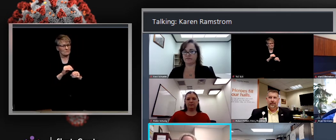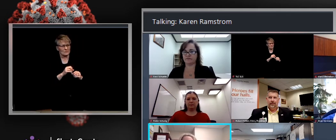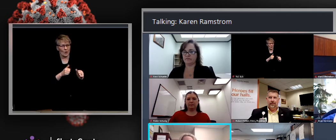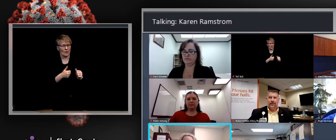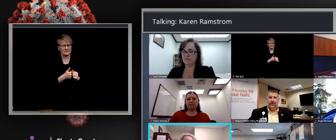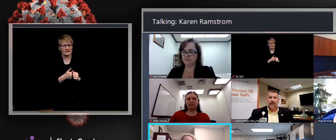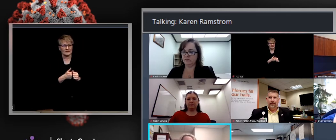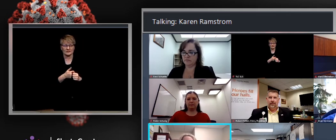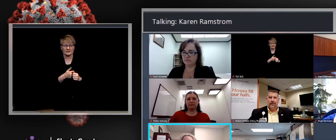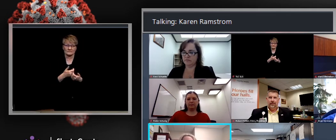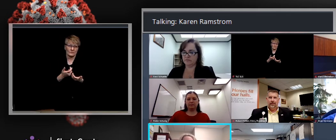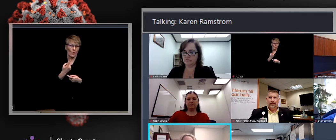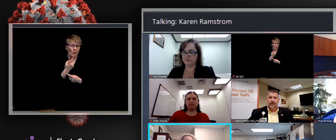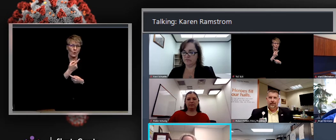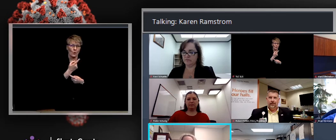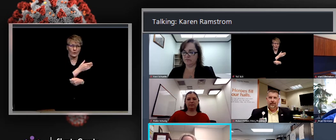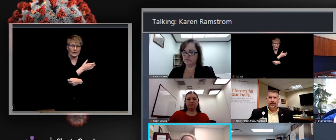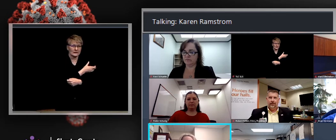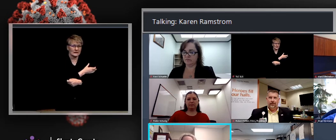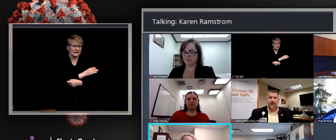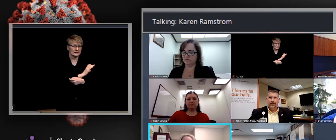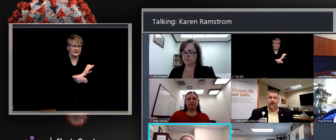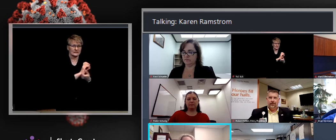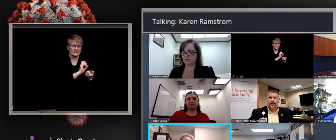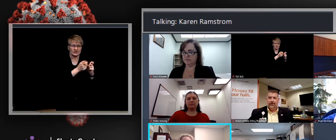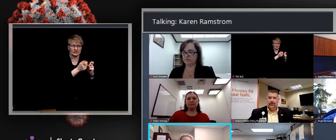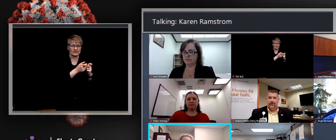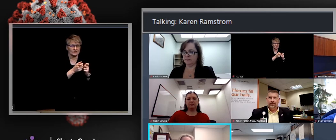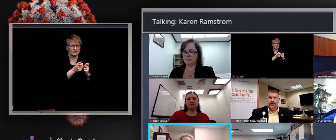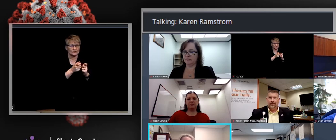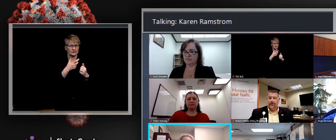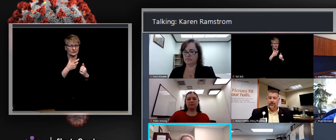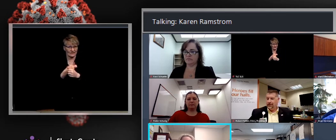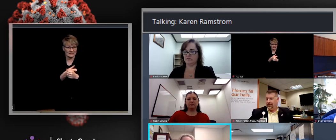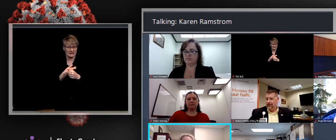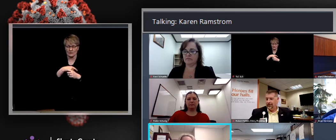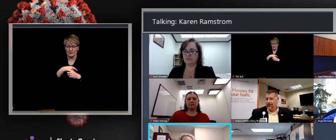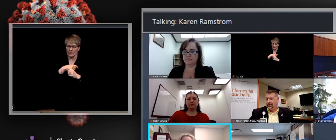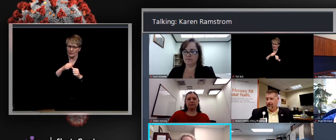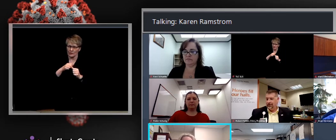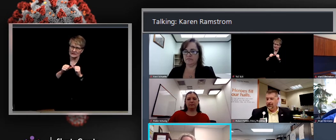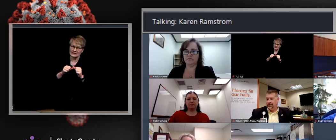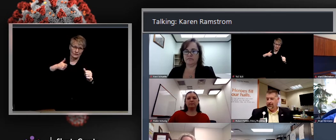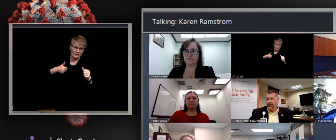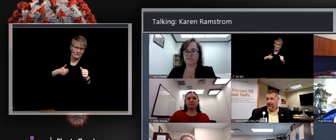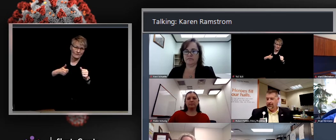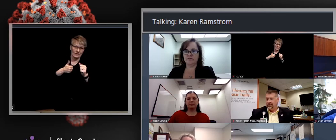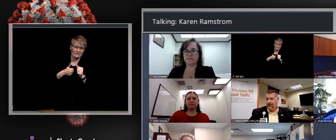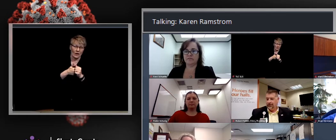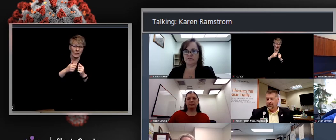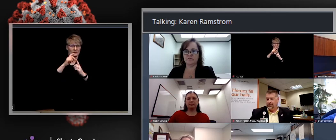And I don't know the exact timeline on that, but we're continuing to follow up every week and we'll, um, let you know when that's in place.